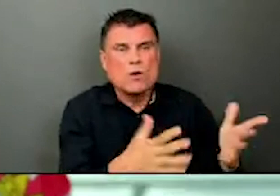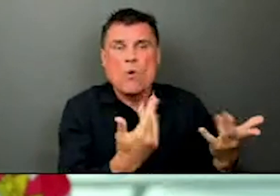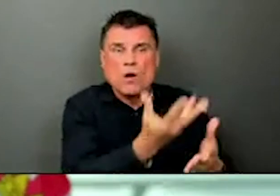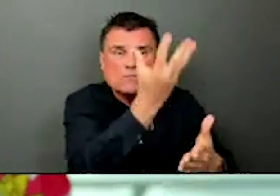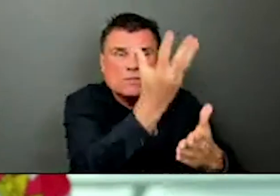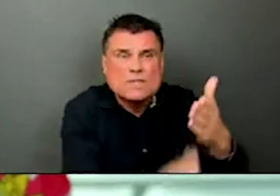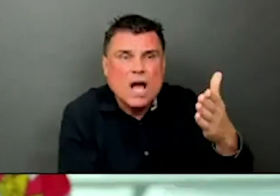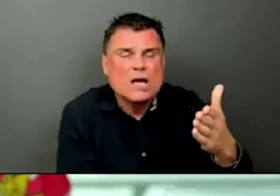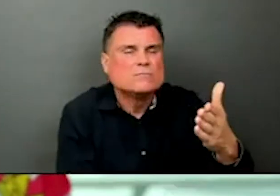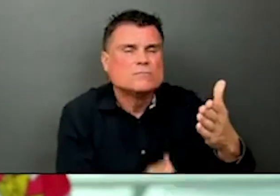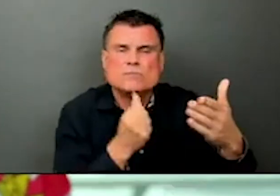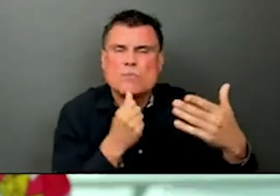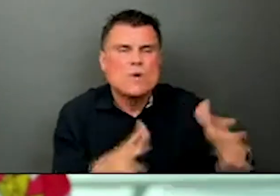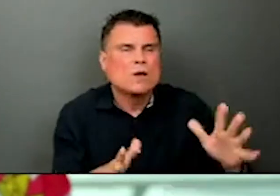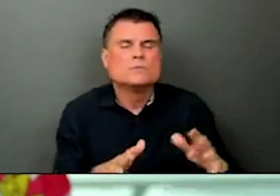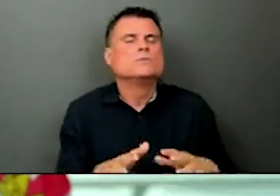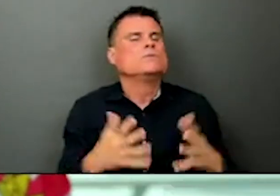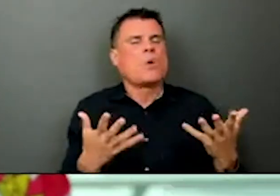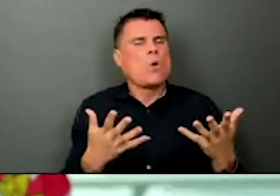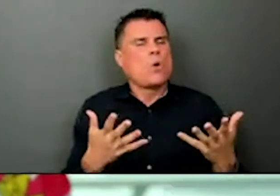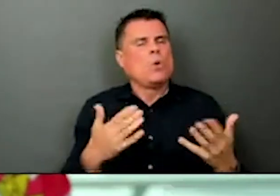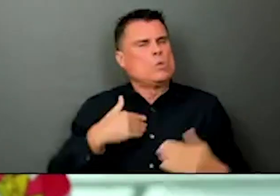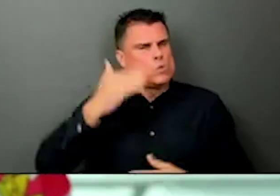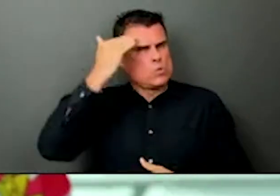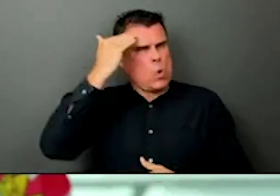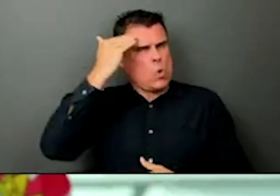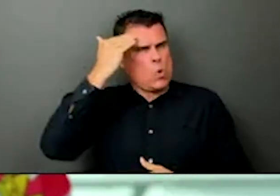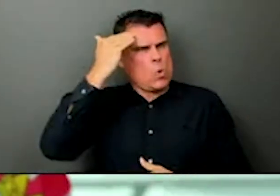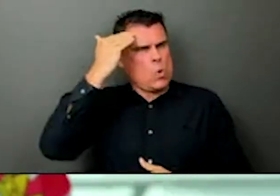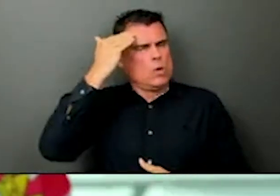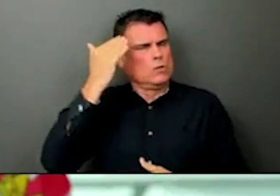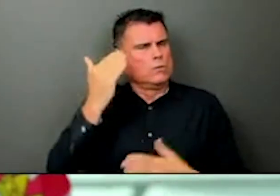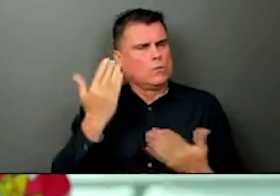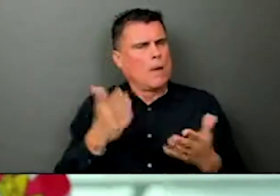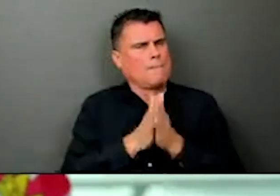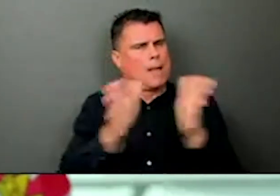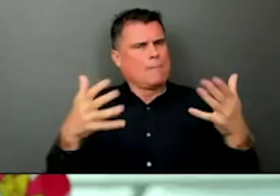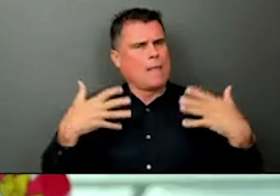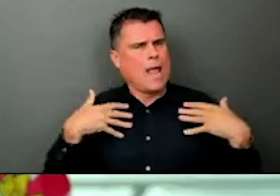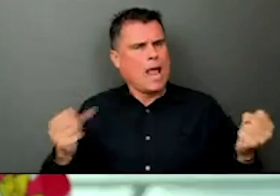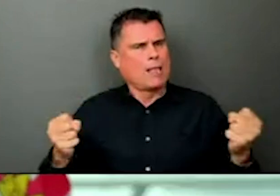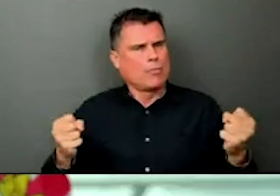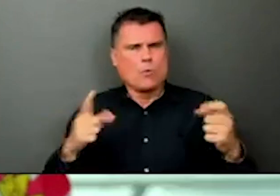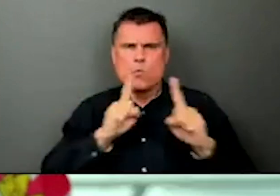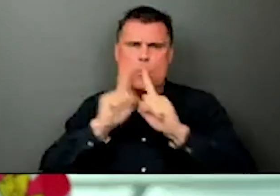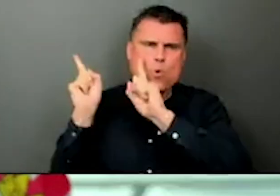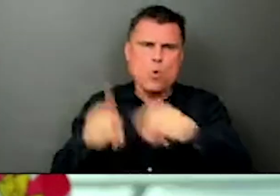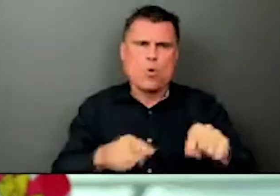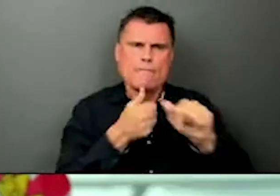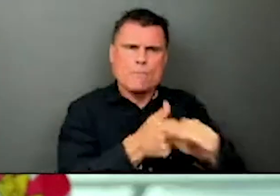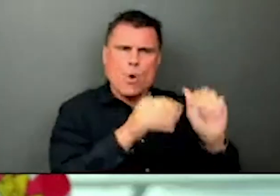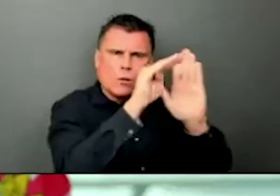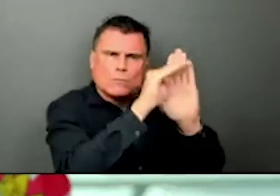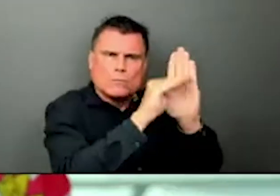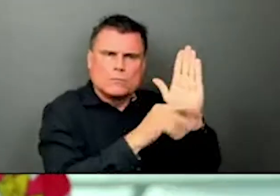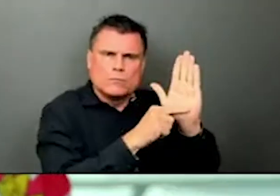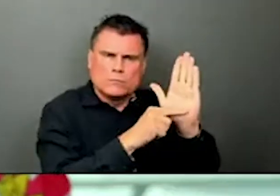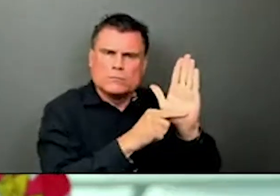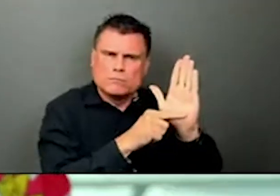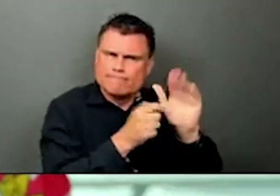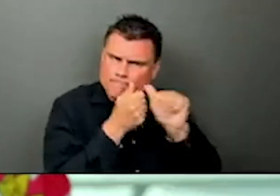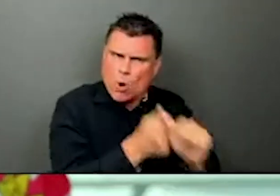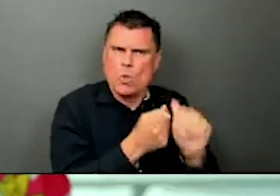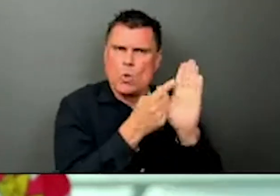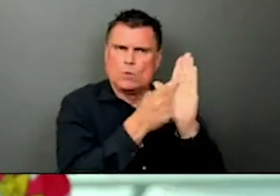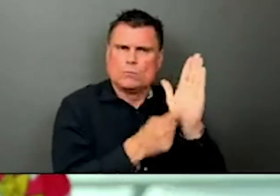our daily lives. But now, we are in a much better position as a province, and we can start to focus on all there is to